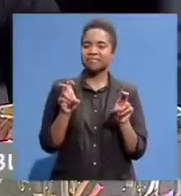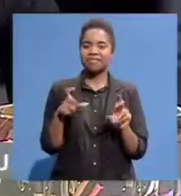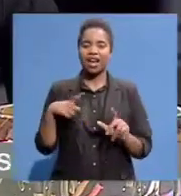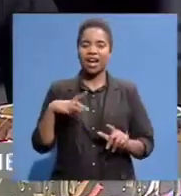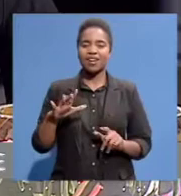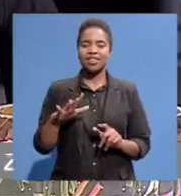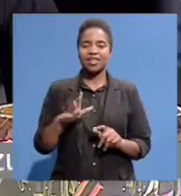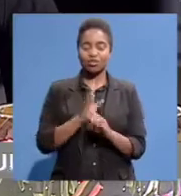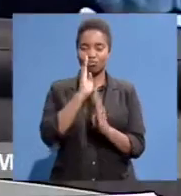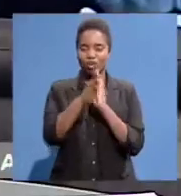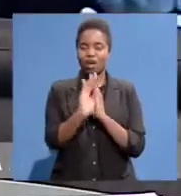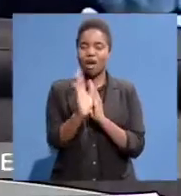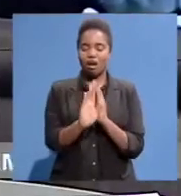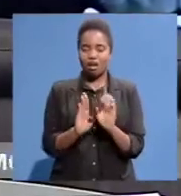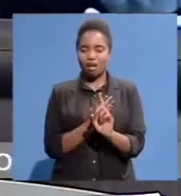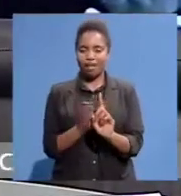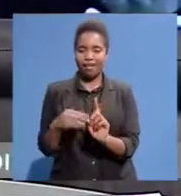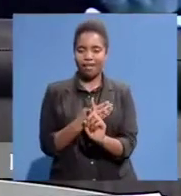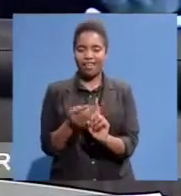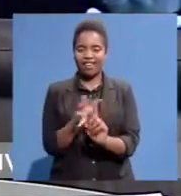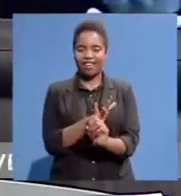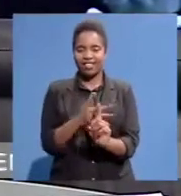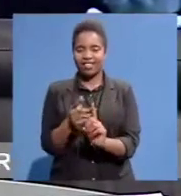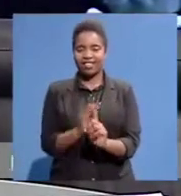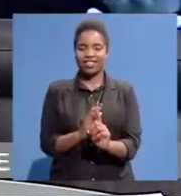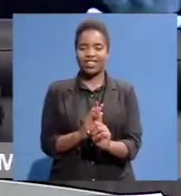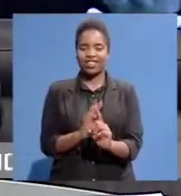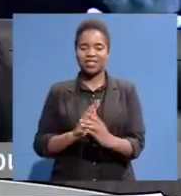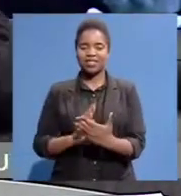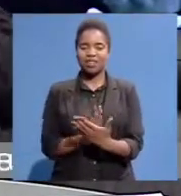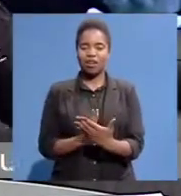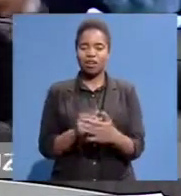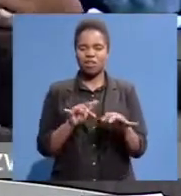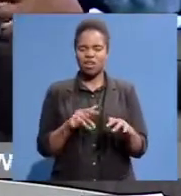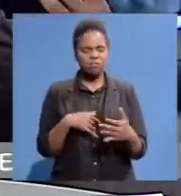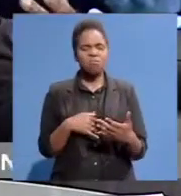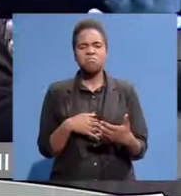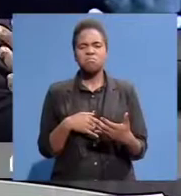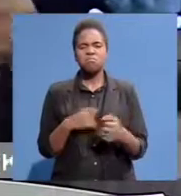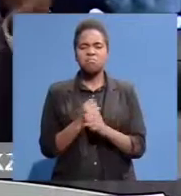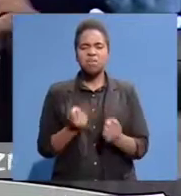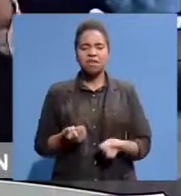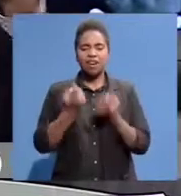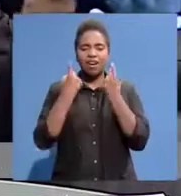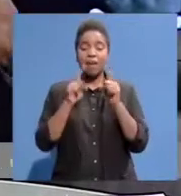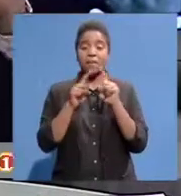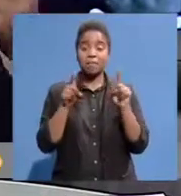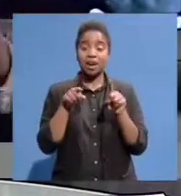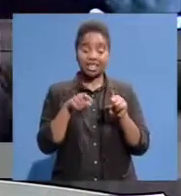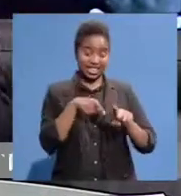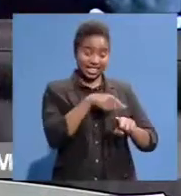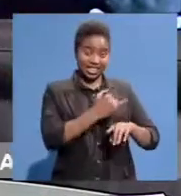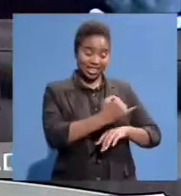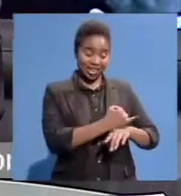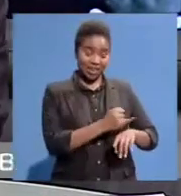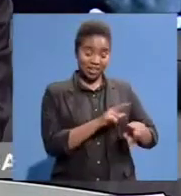So we were crippling our way Through these songs So that people who were involved In the struggle Would understand exactly What